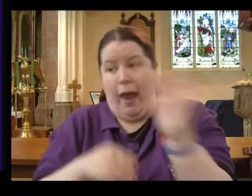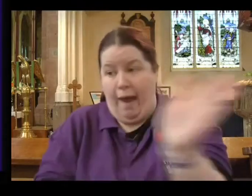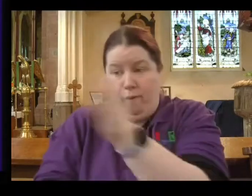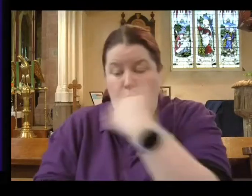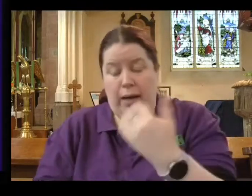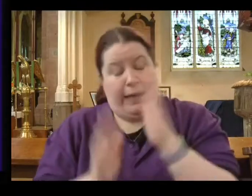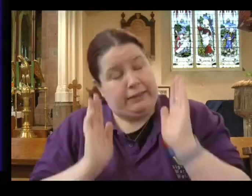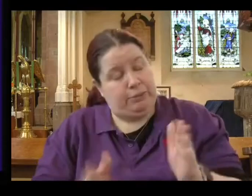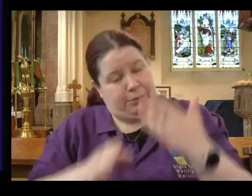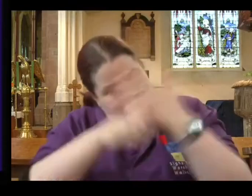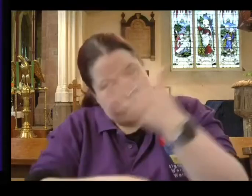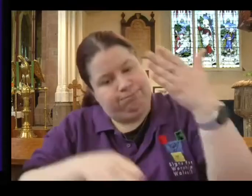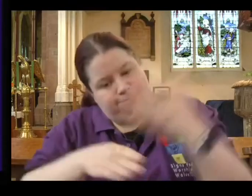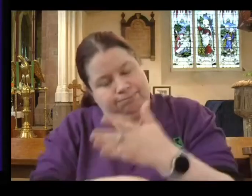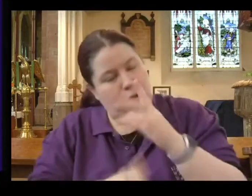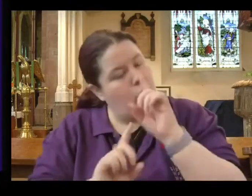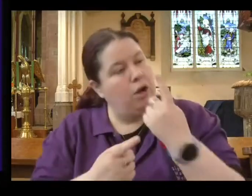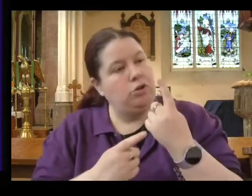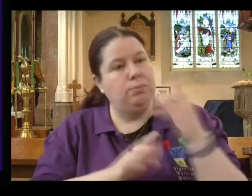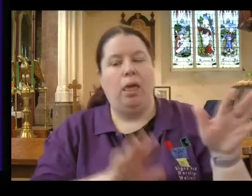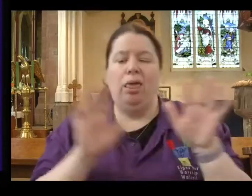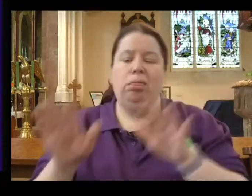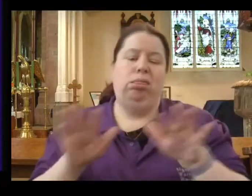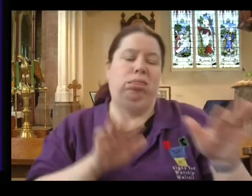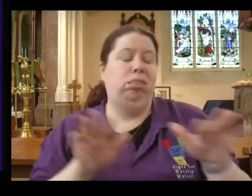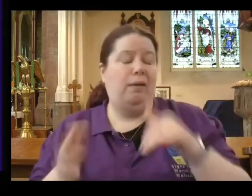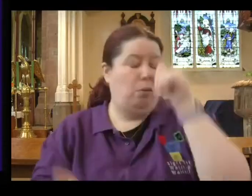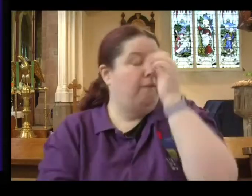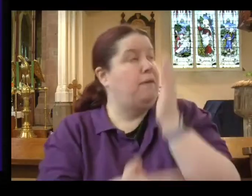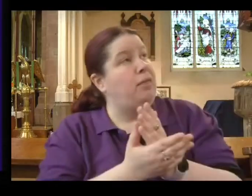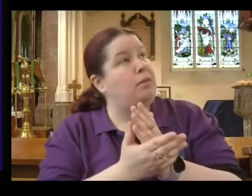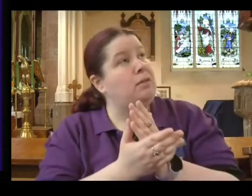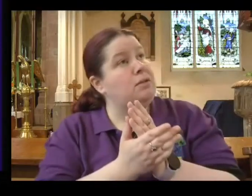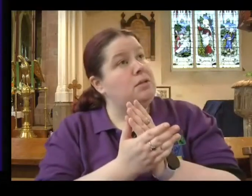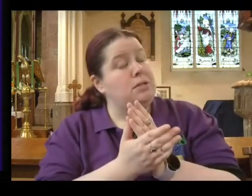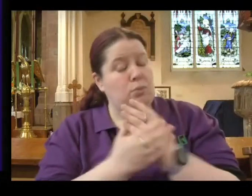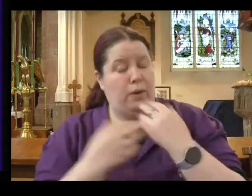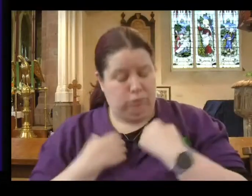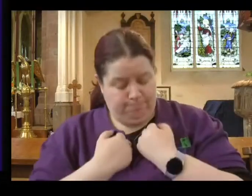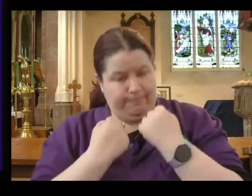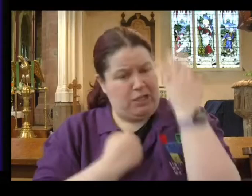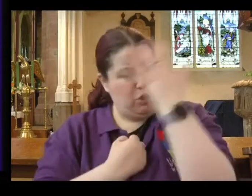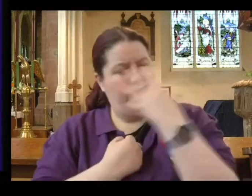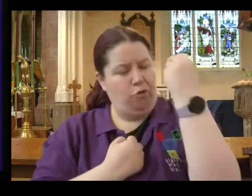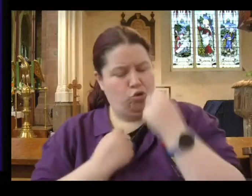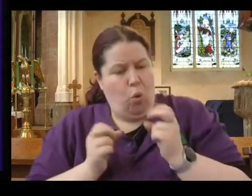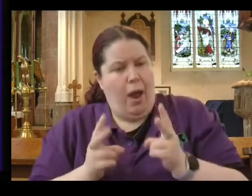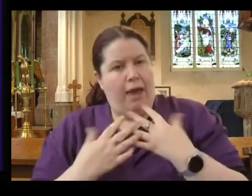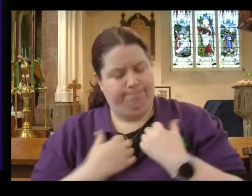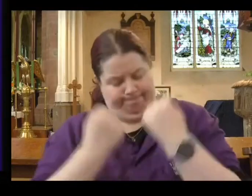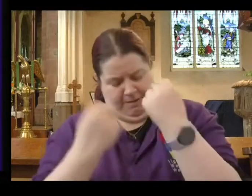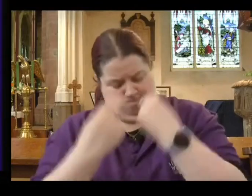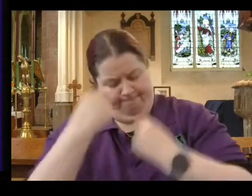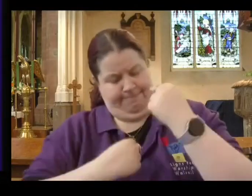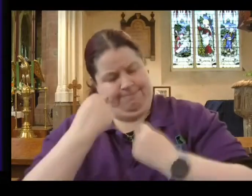complacent with our faith and just let it drift. We need to examine ourselves spiritually to see if we need to wake